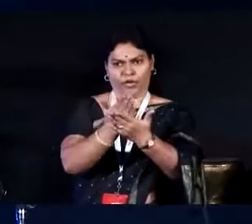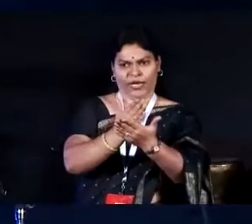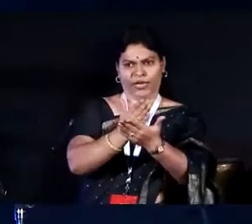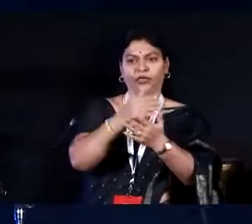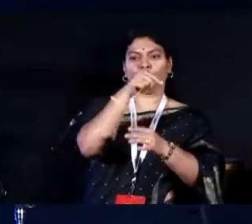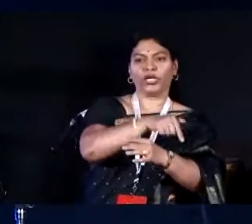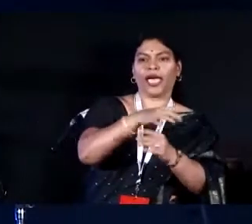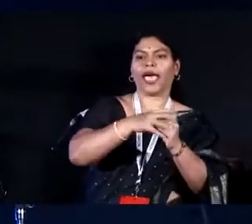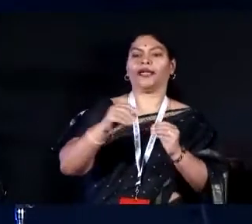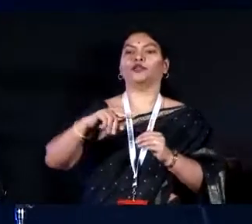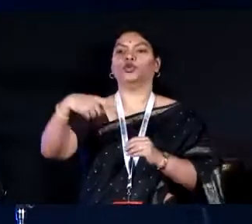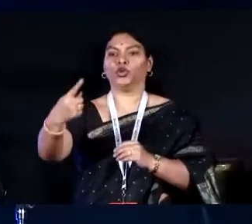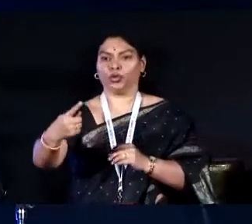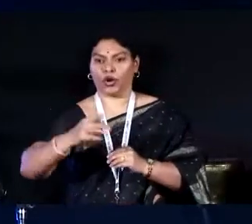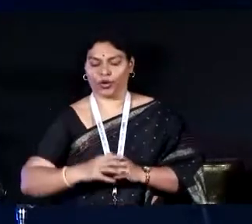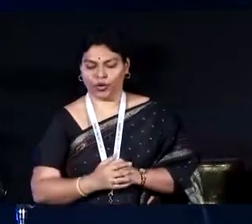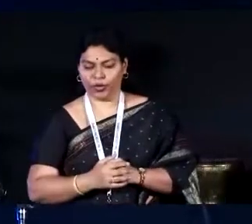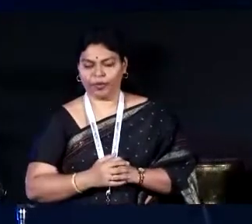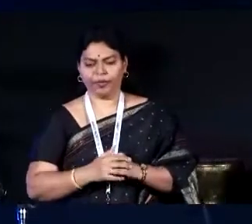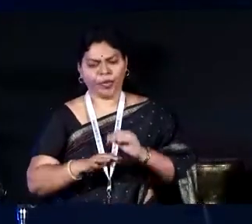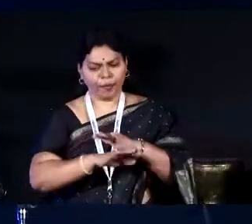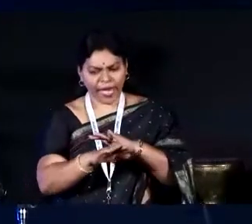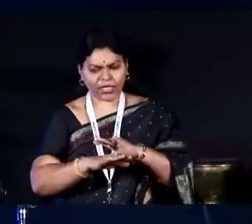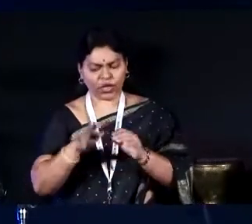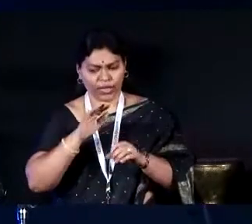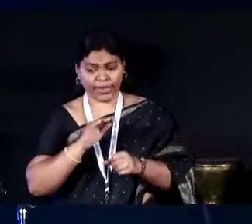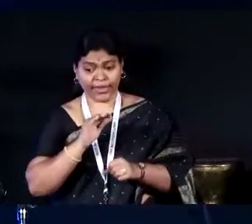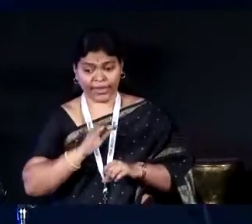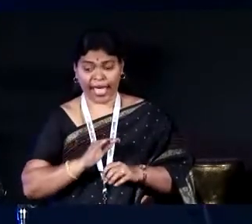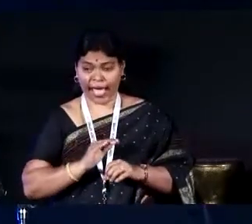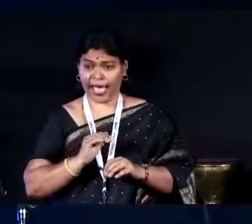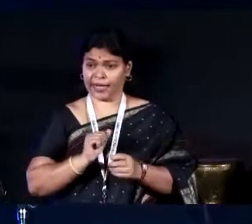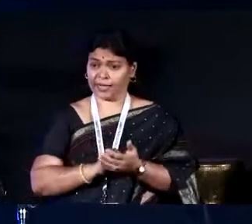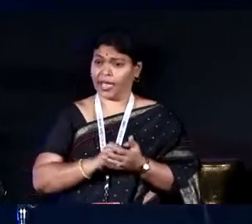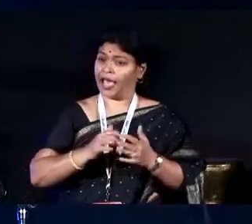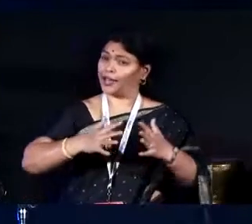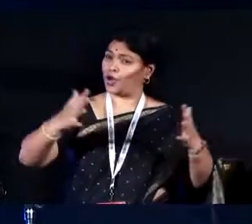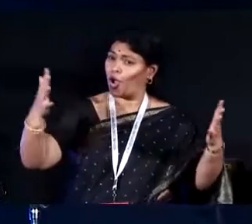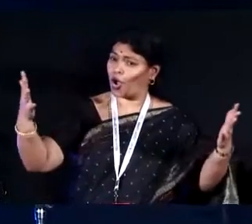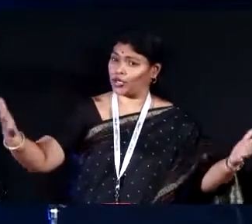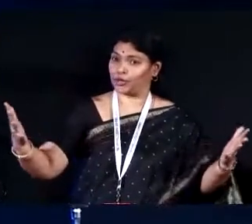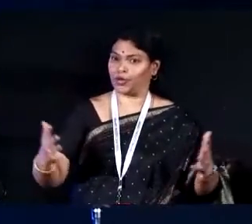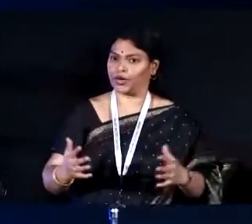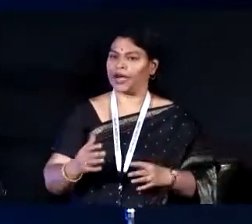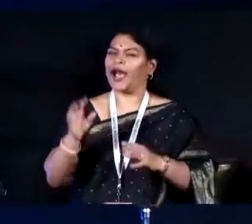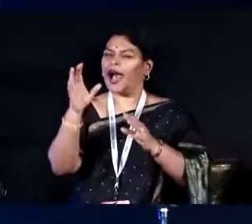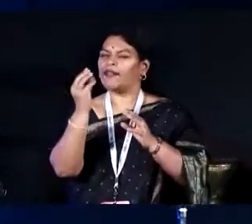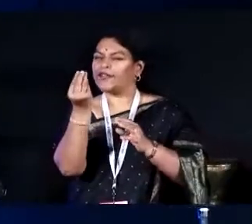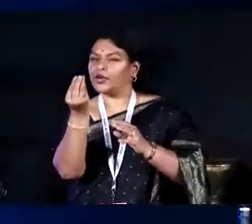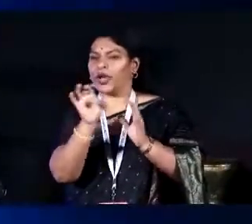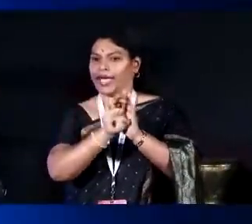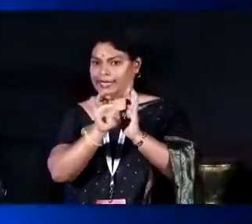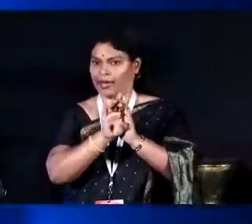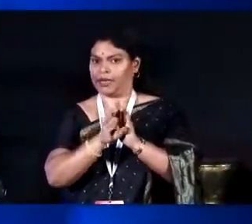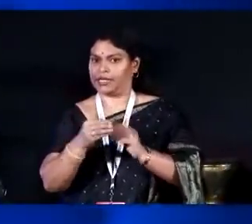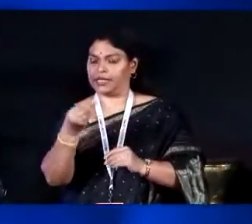this conference is actually done that but there are lot more but just to give you a couple of examples you know before I start these slides and all.